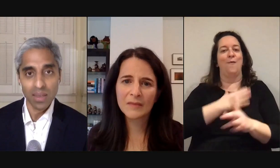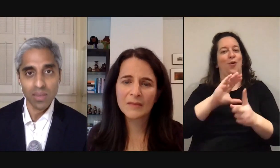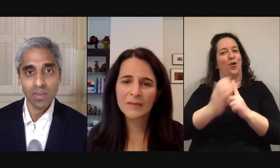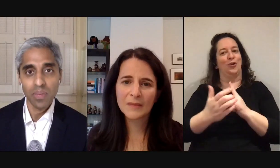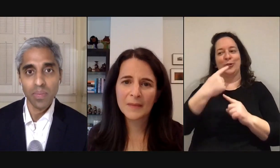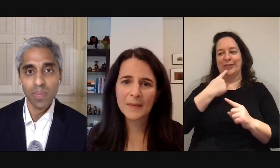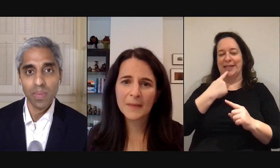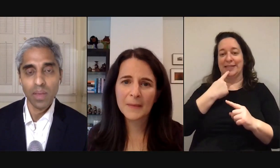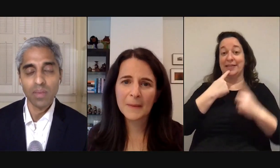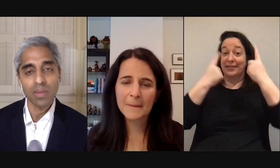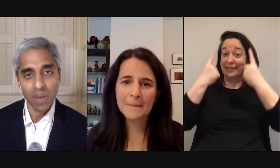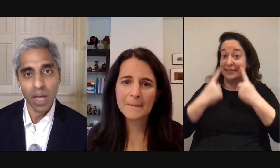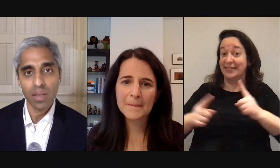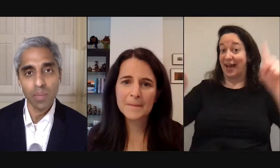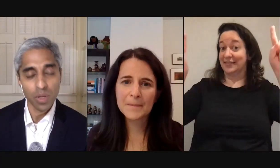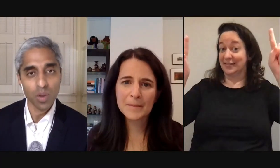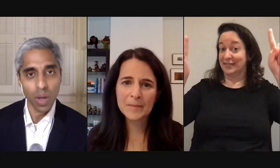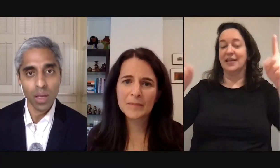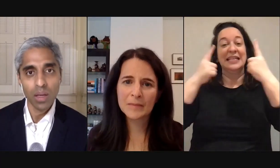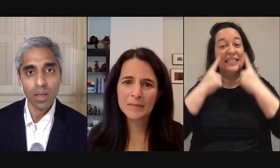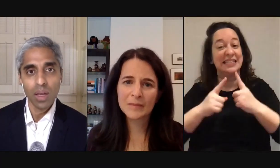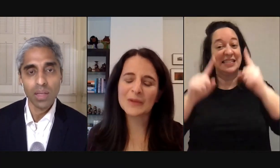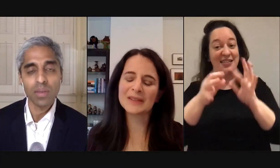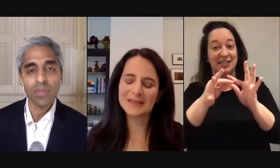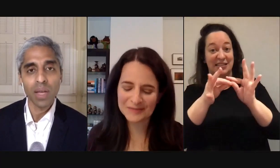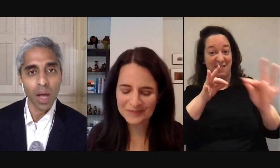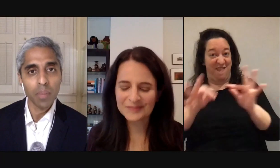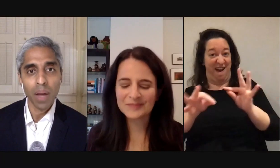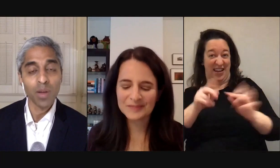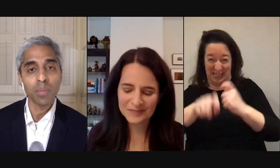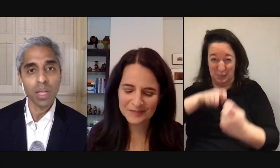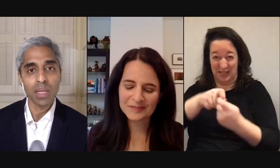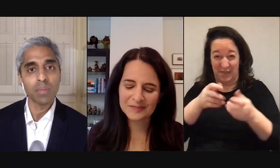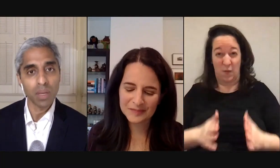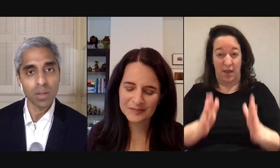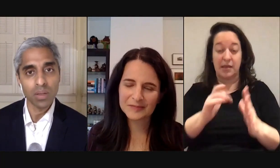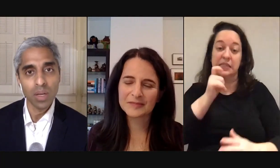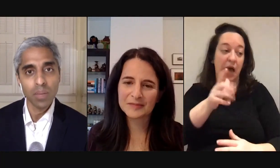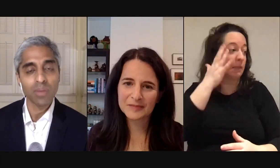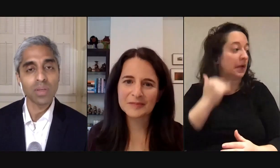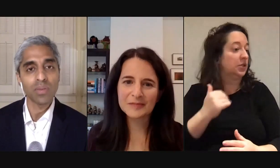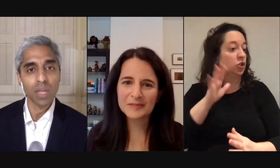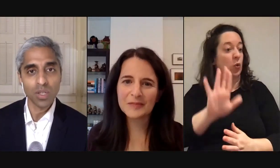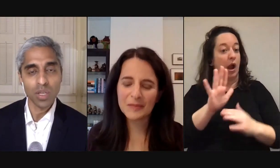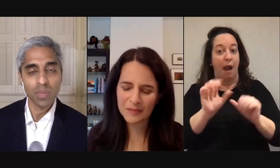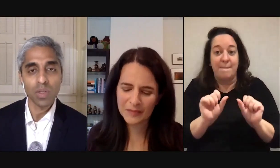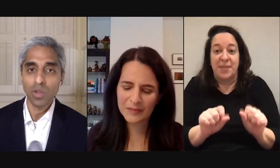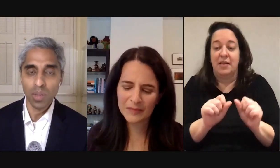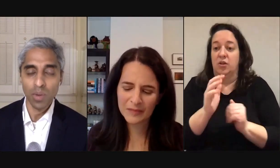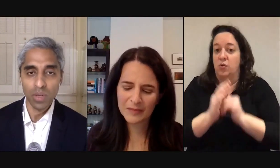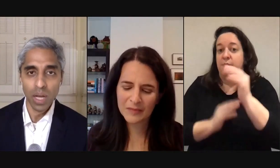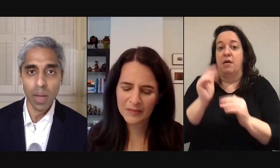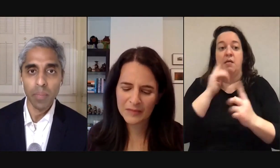success is defined in a particular way and it's defined not by your ability to build positive relationships